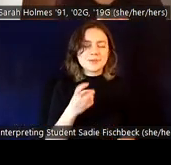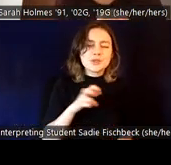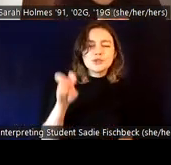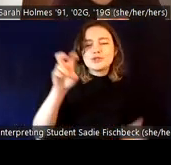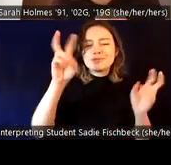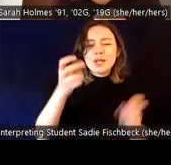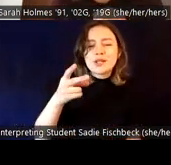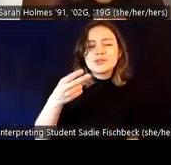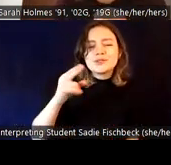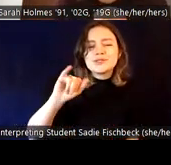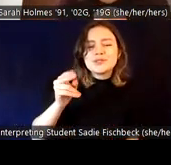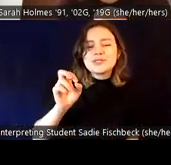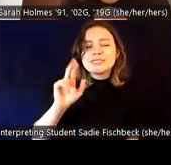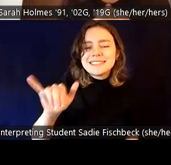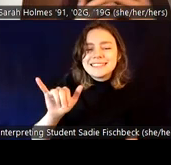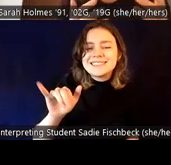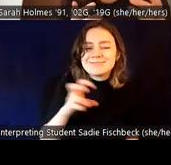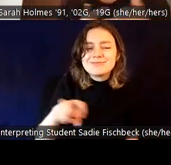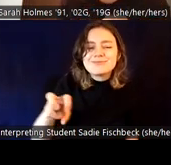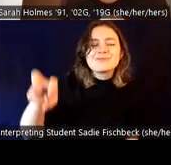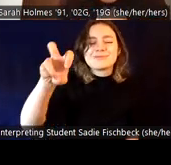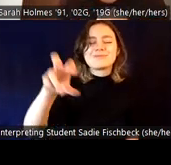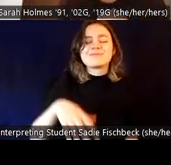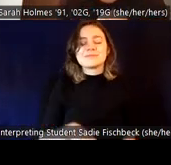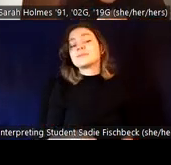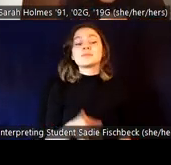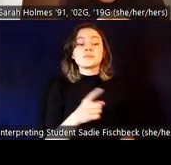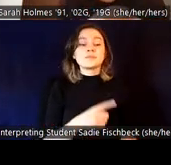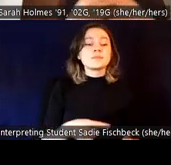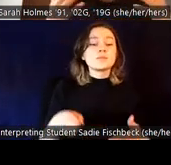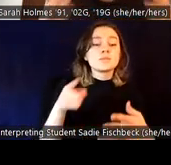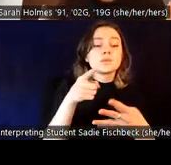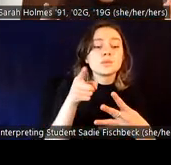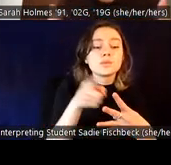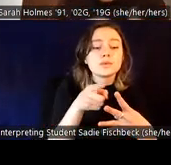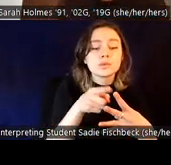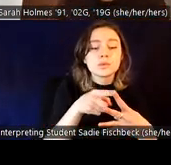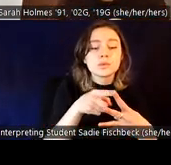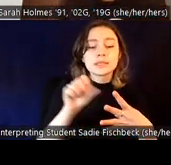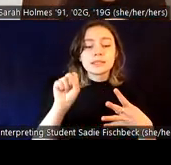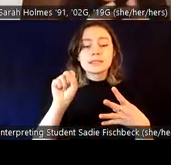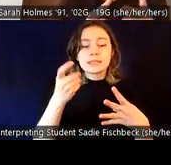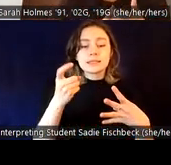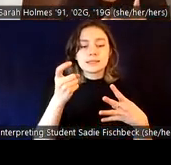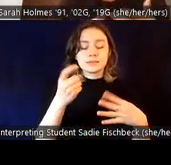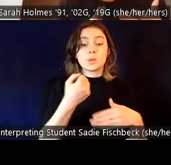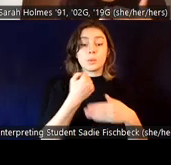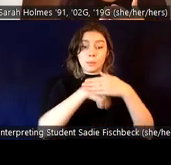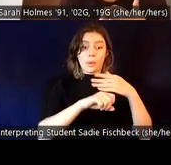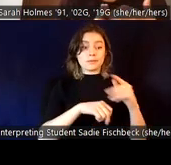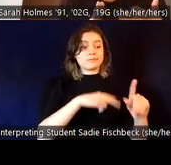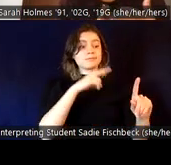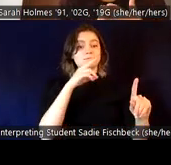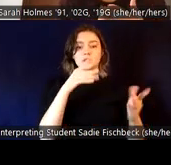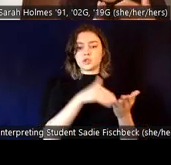hokey thing I say all morning. Um, but so the first one sex assigned at birth, when we are born, uh, you know, a doctor, a